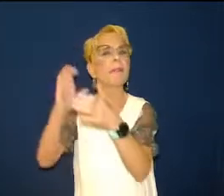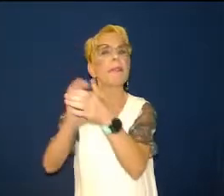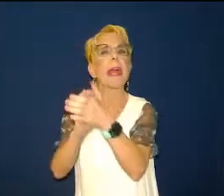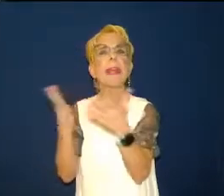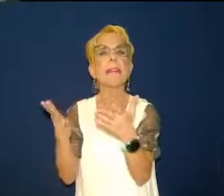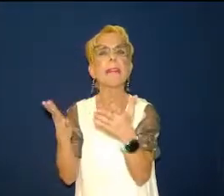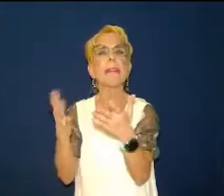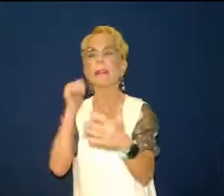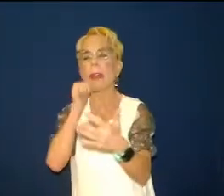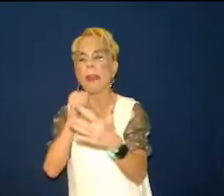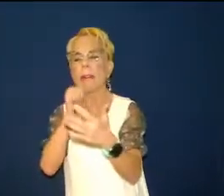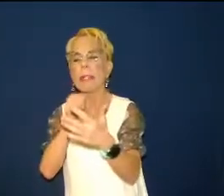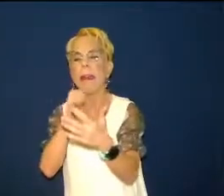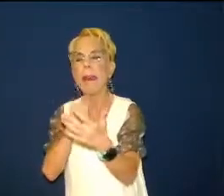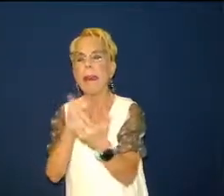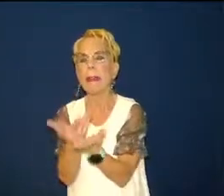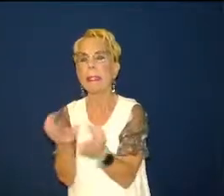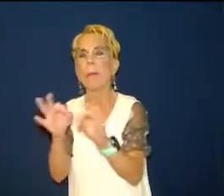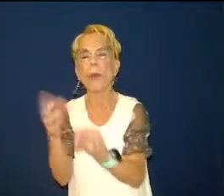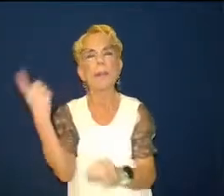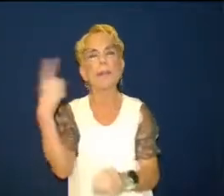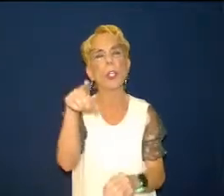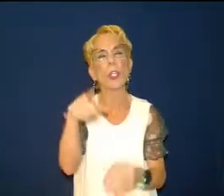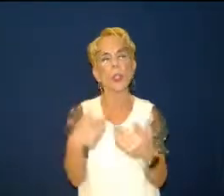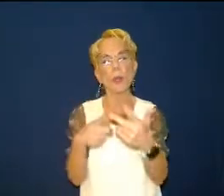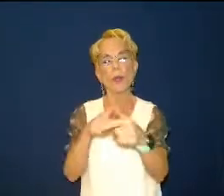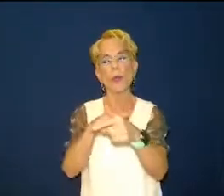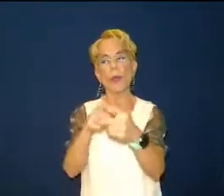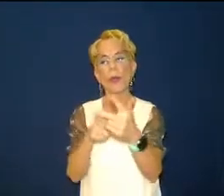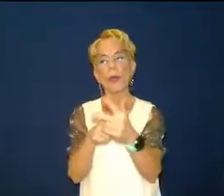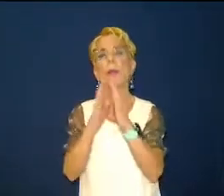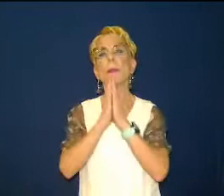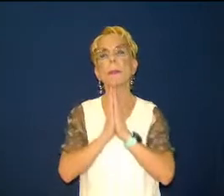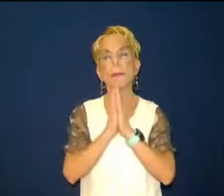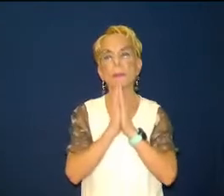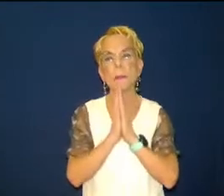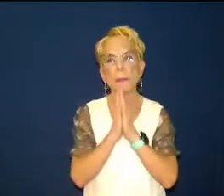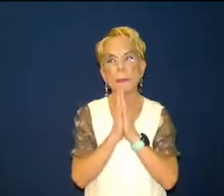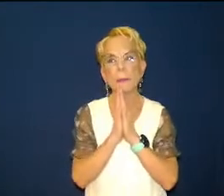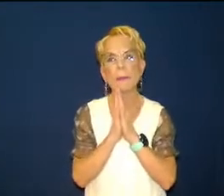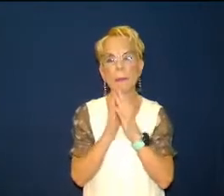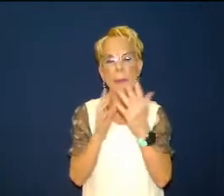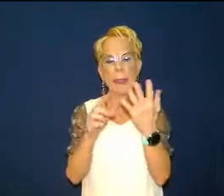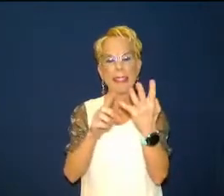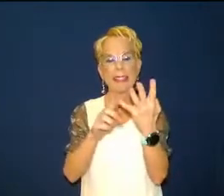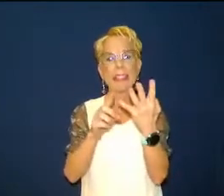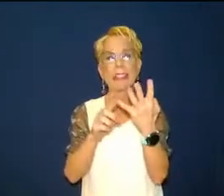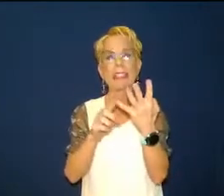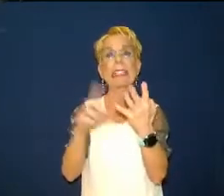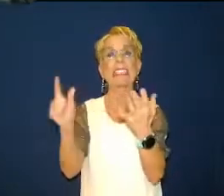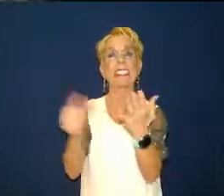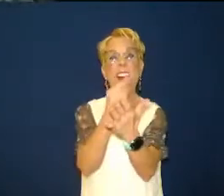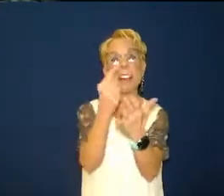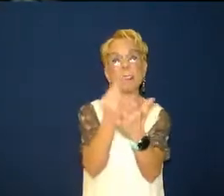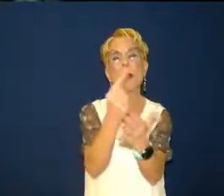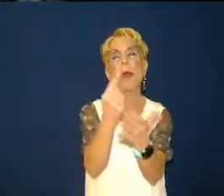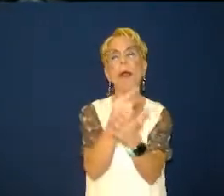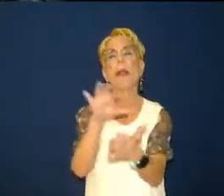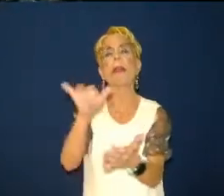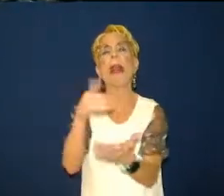bible says without faith it is impossible to please god and what about the gospel the urgency of the gospel